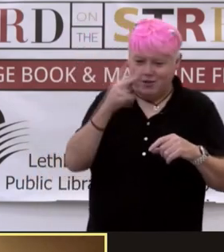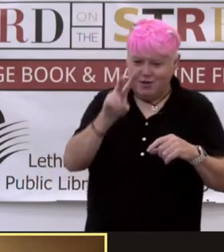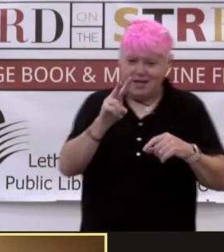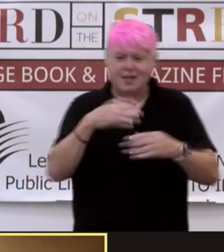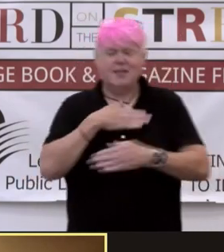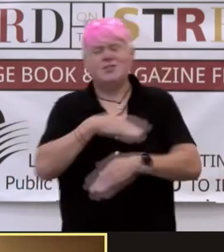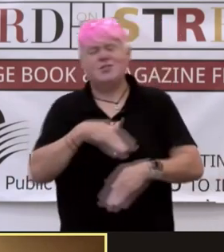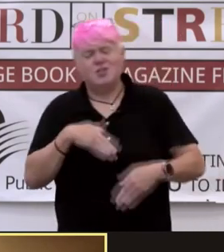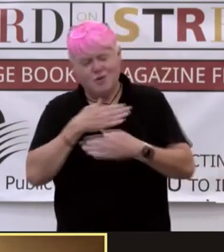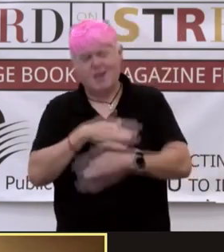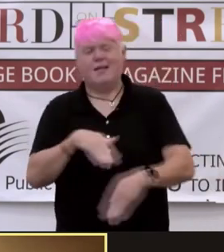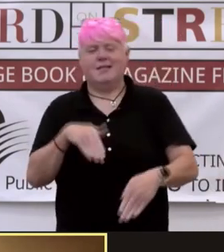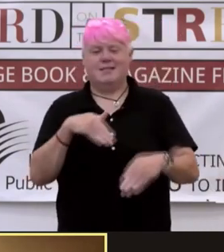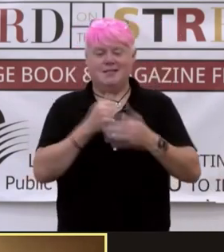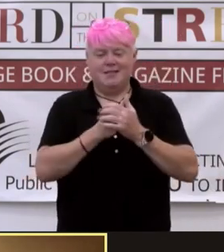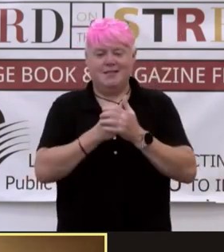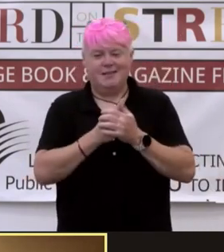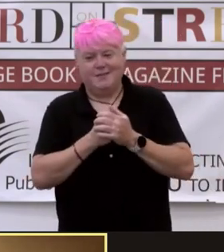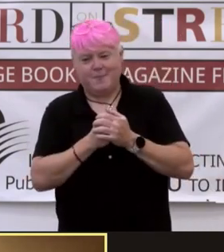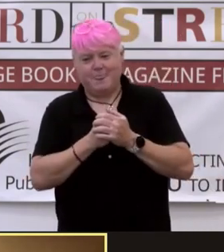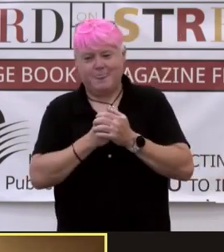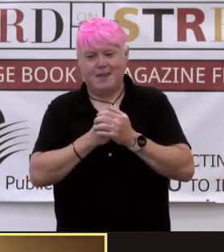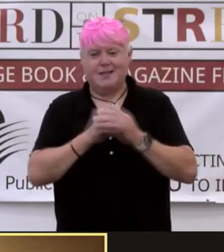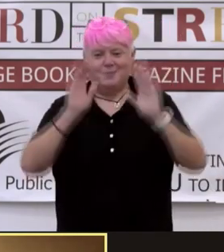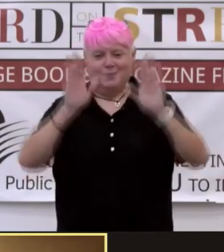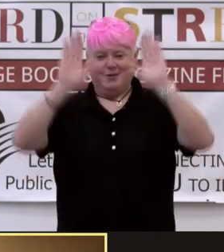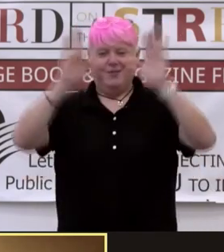that, you know, I mean, it's amazing.